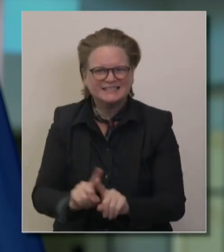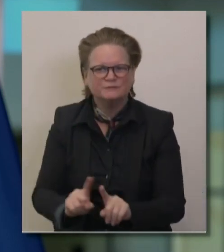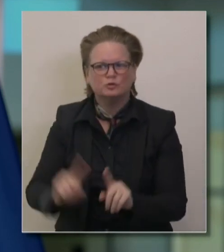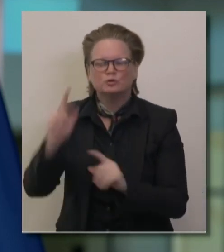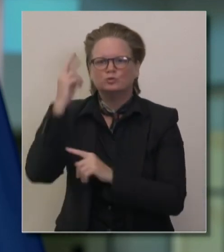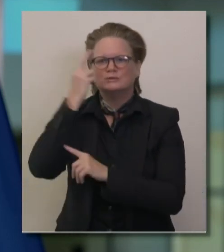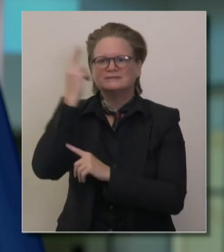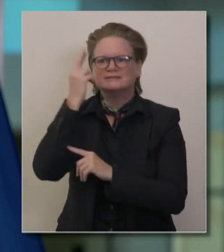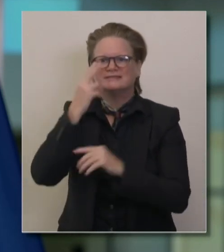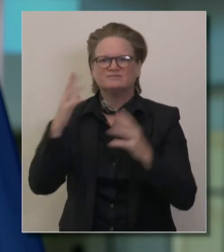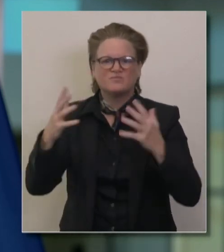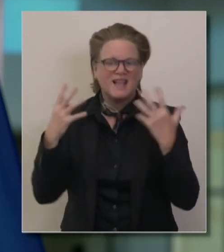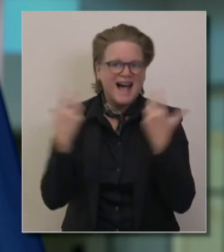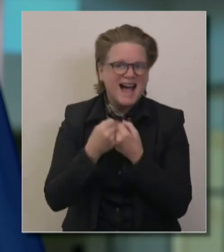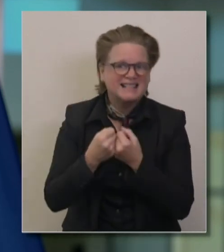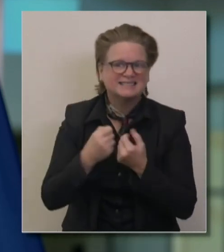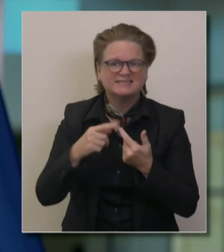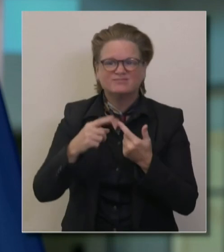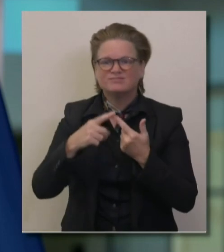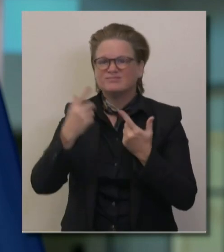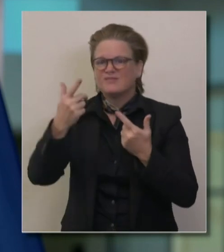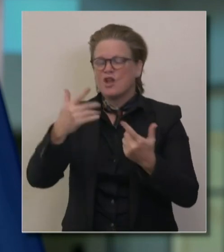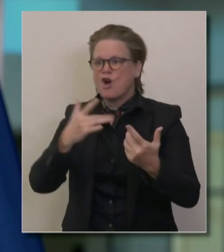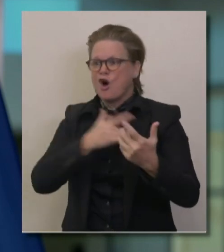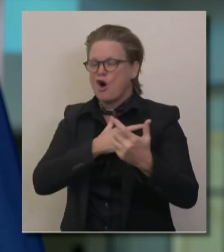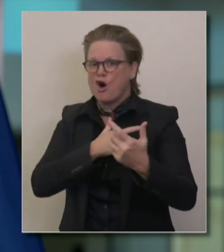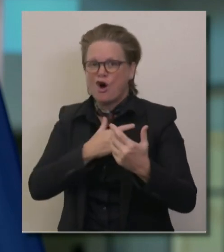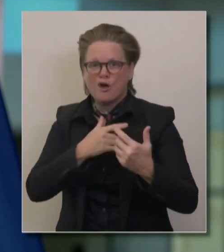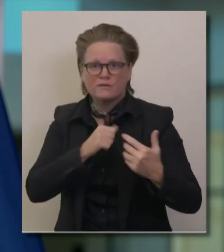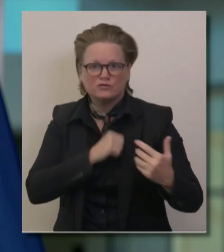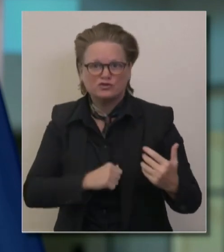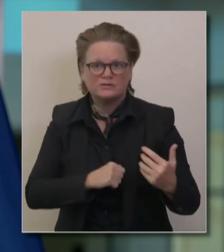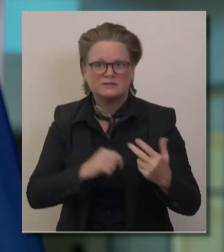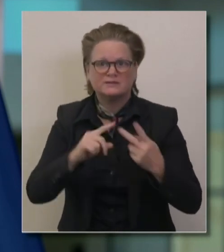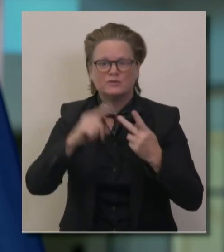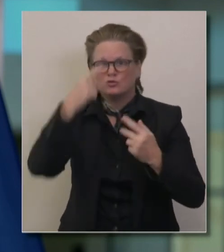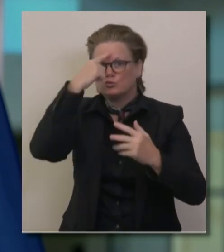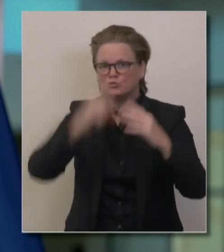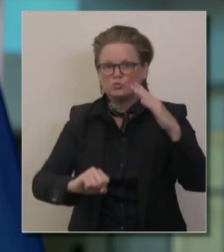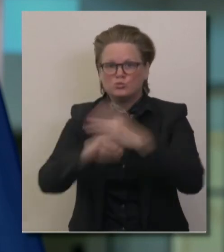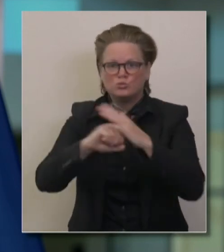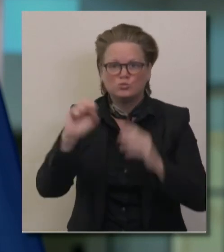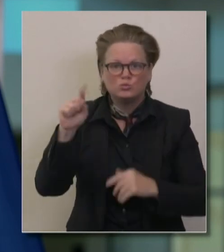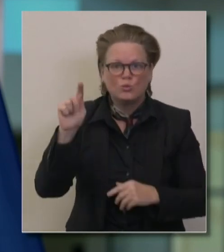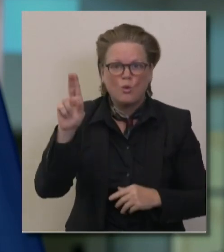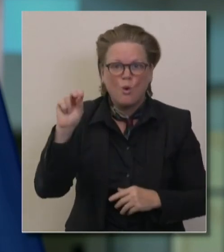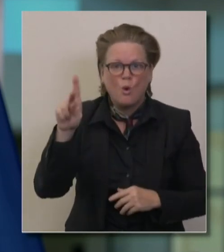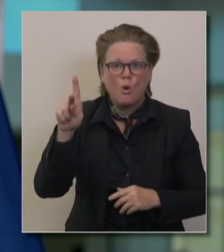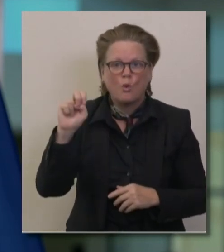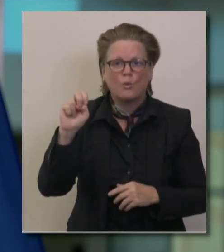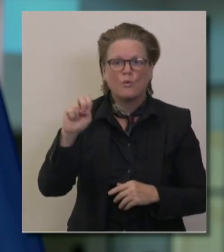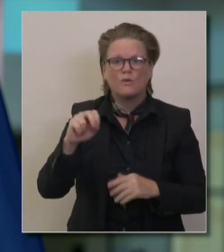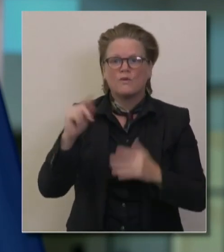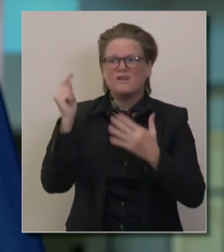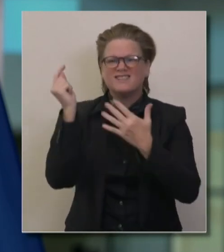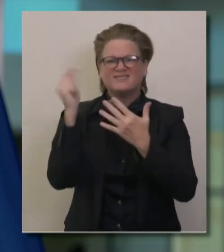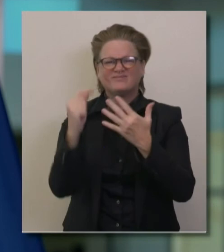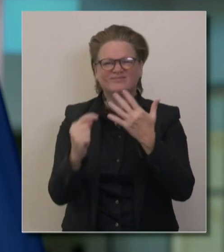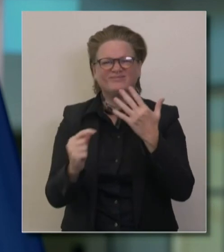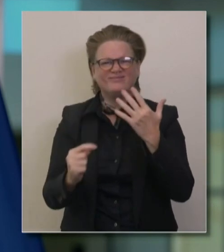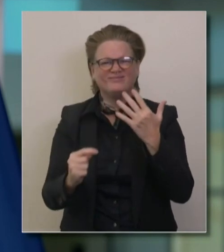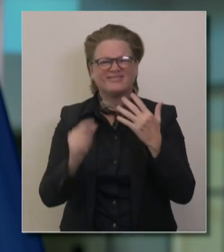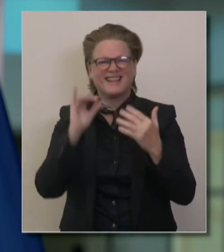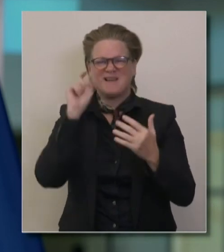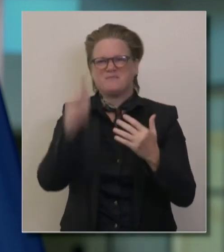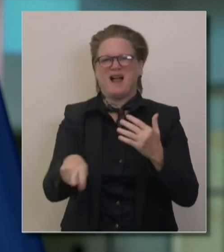attack or a stroke happens. We talk about all of this together to assure you we're looking at this ICU issue as one, not just because